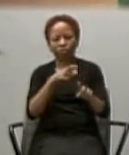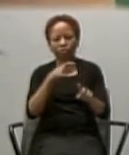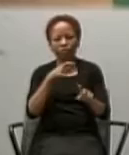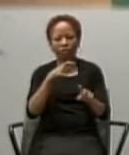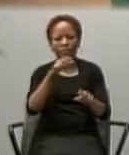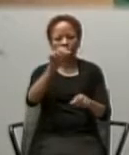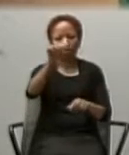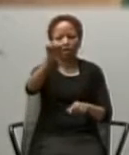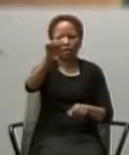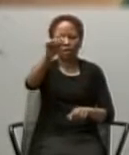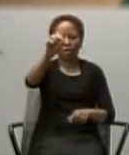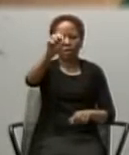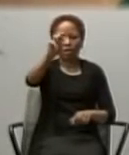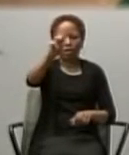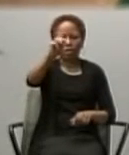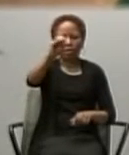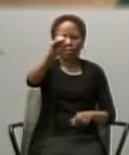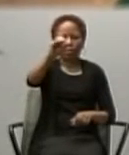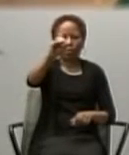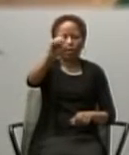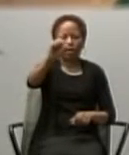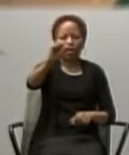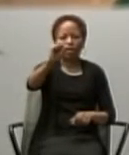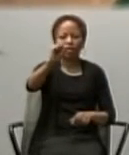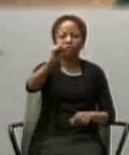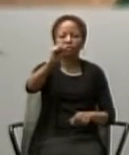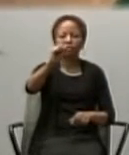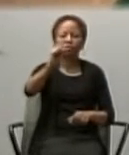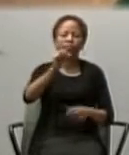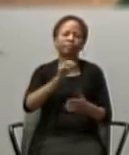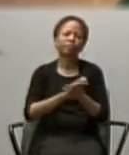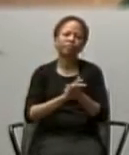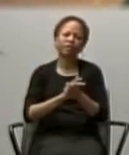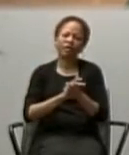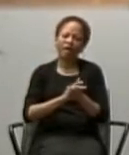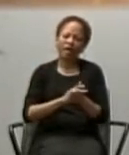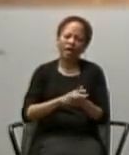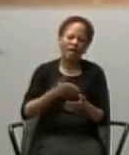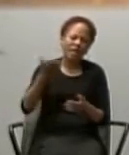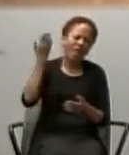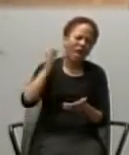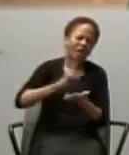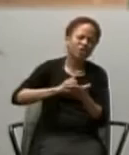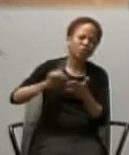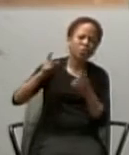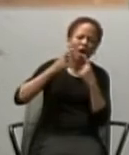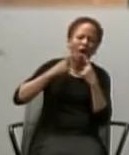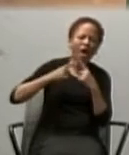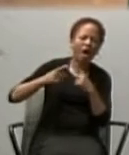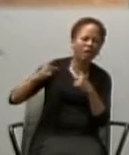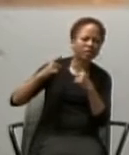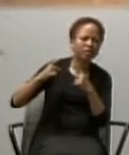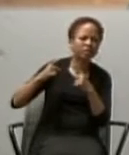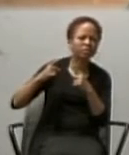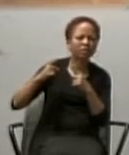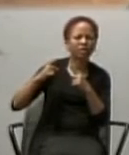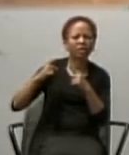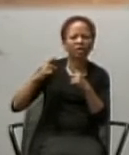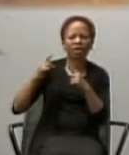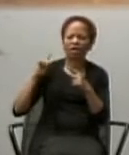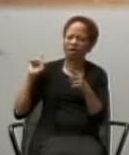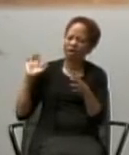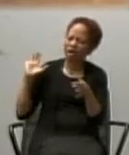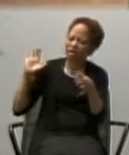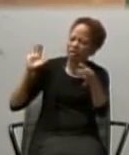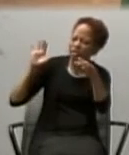the prophet Amos, and last week's Gospel reading make it very clear to us